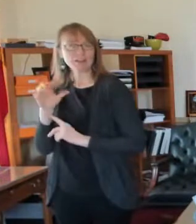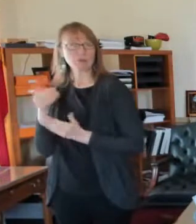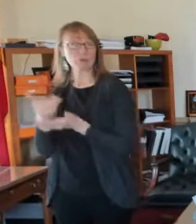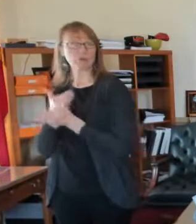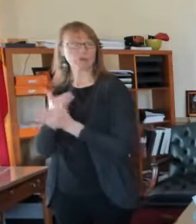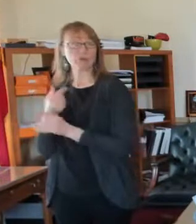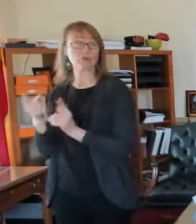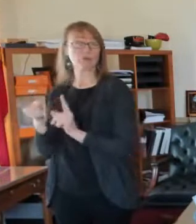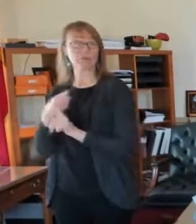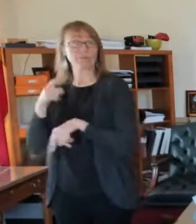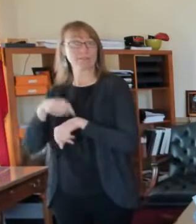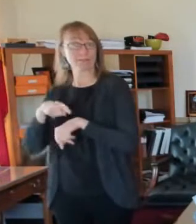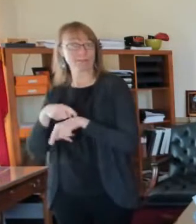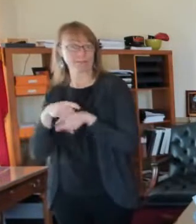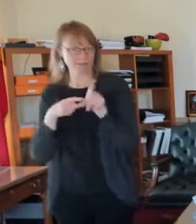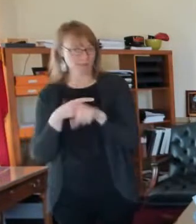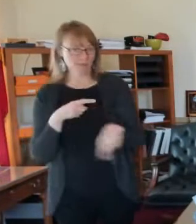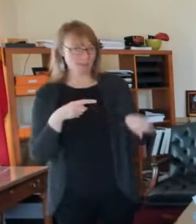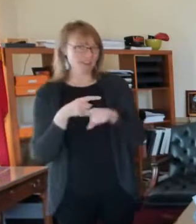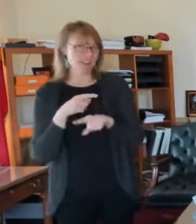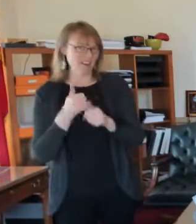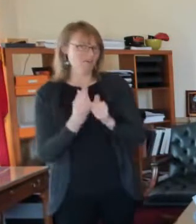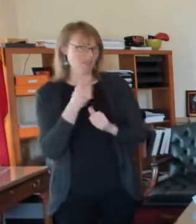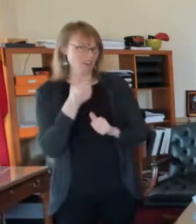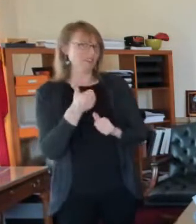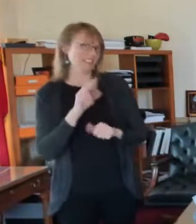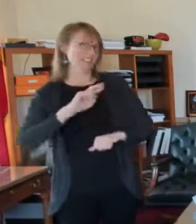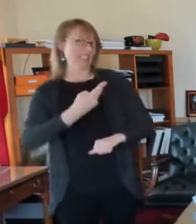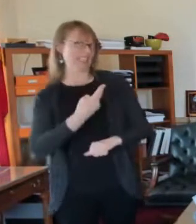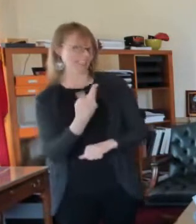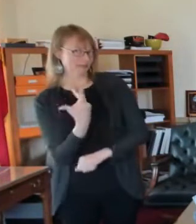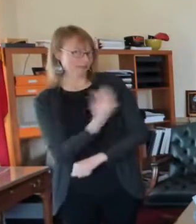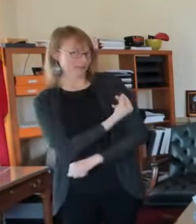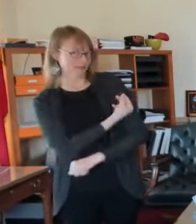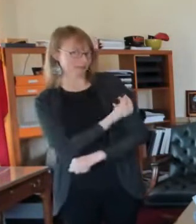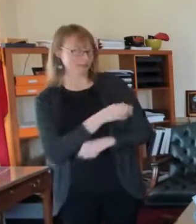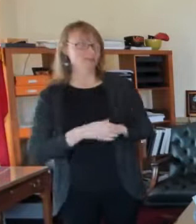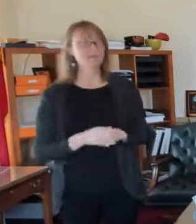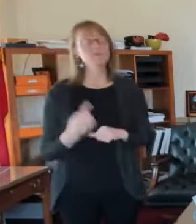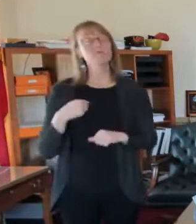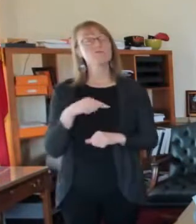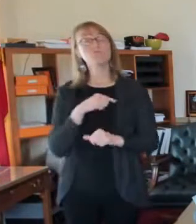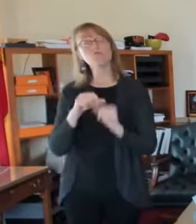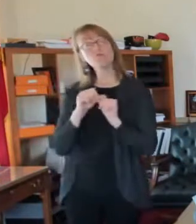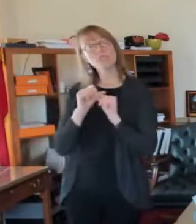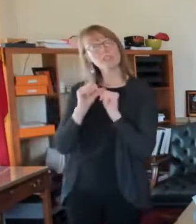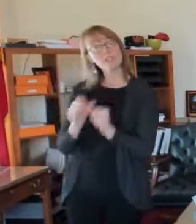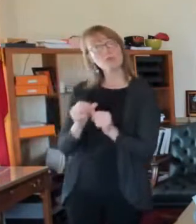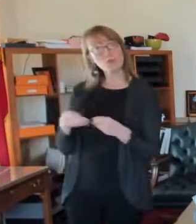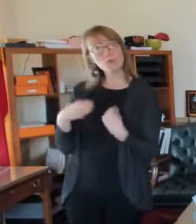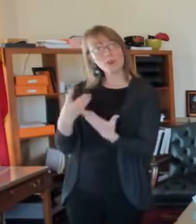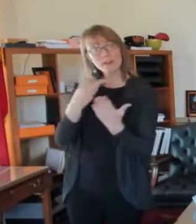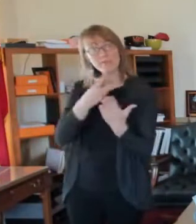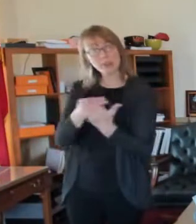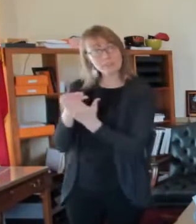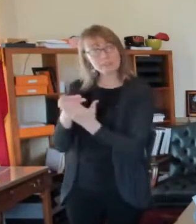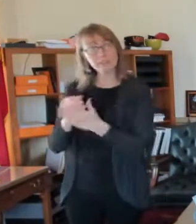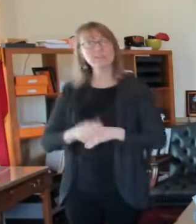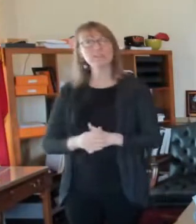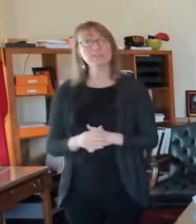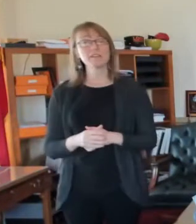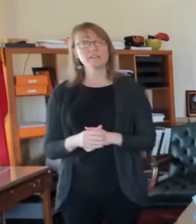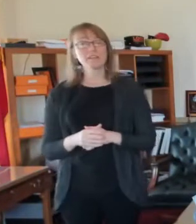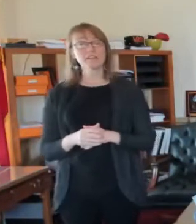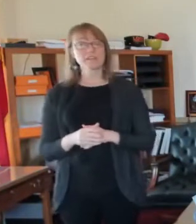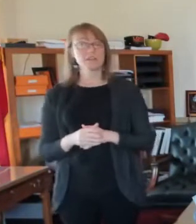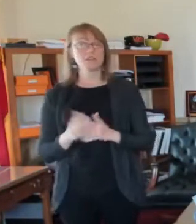and we are continuing to vaccinate folks. Uh, we actually are doing some vaccinations now. Those are, uh, this